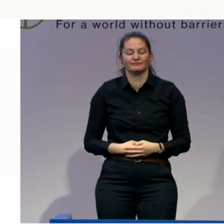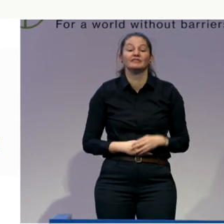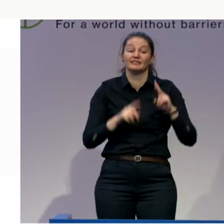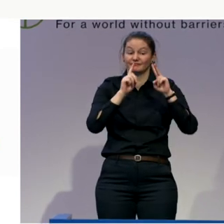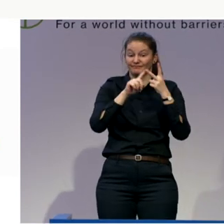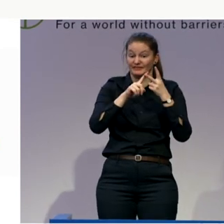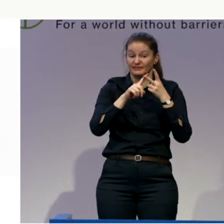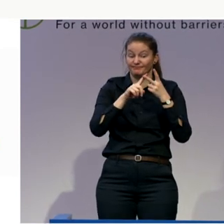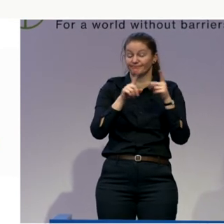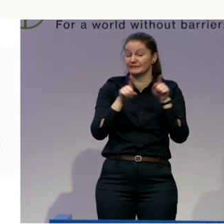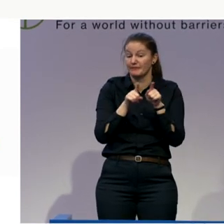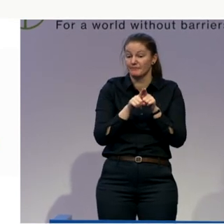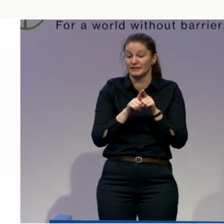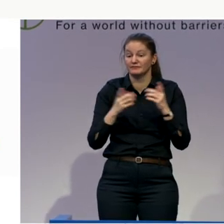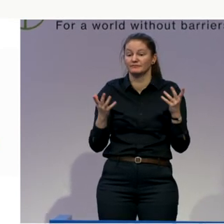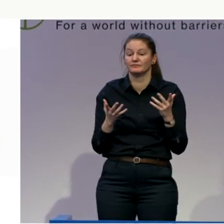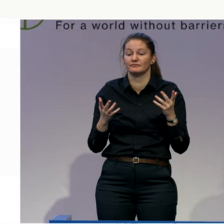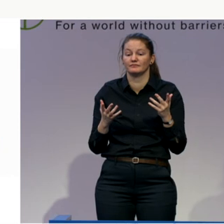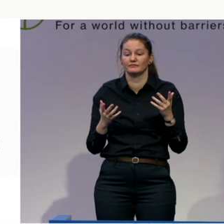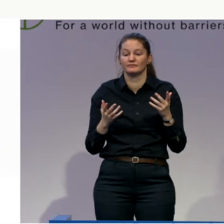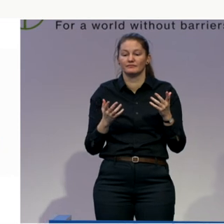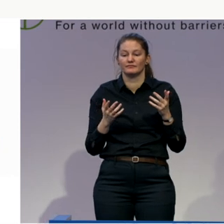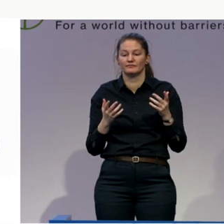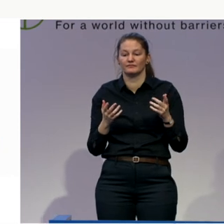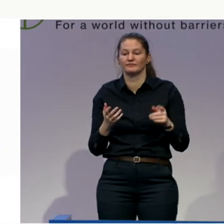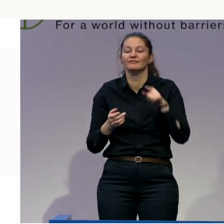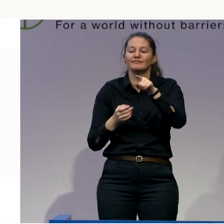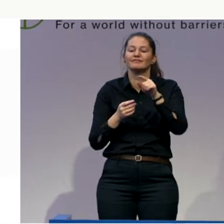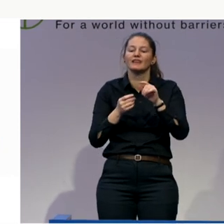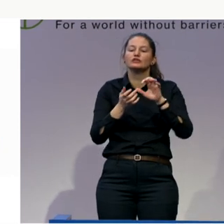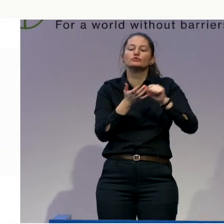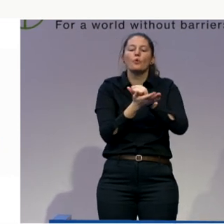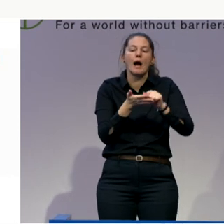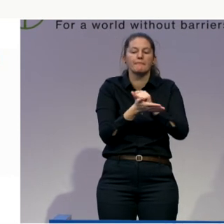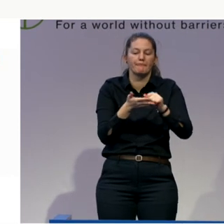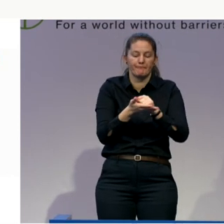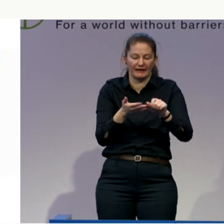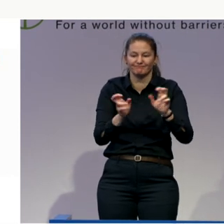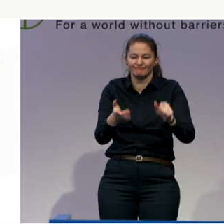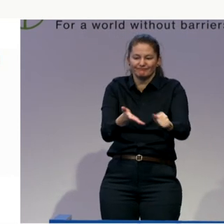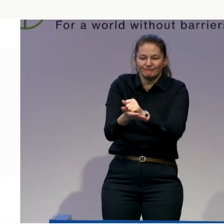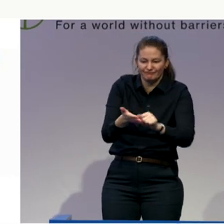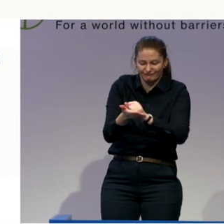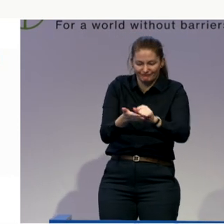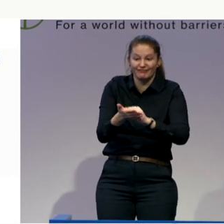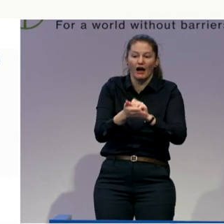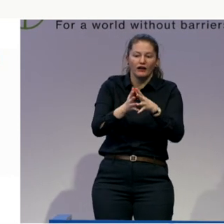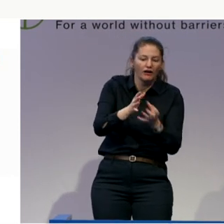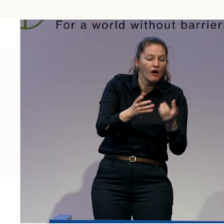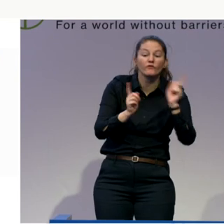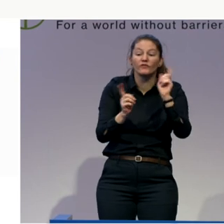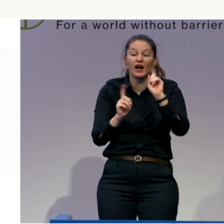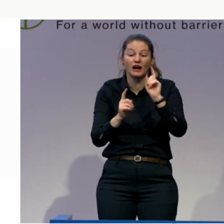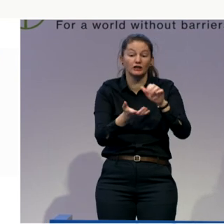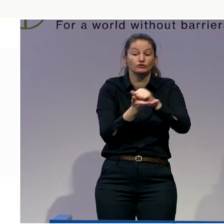on the top of the sink? Do you have a session? No, you see, we would be arguing, Harold and me, very quickly about, now, do you put the milk in first